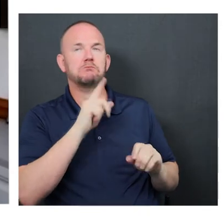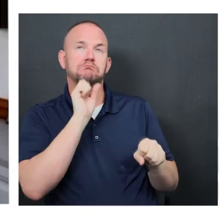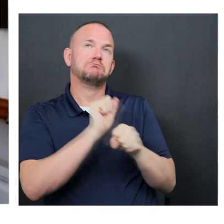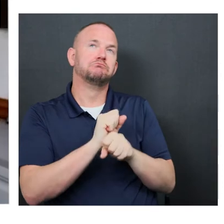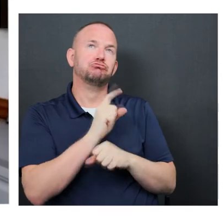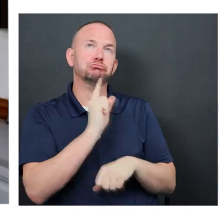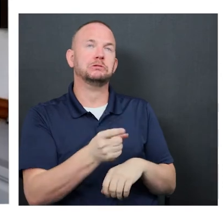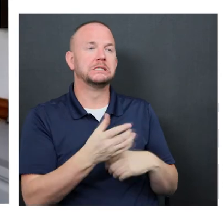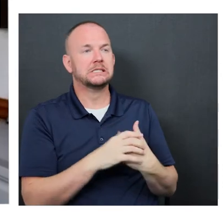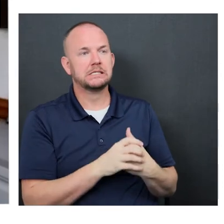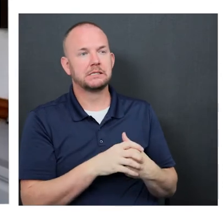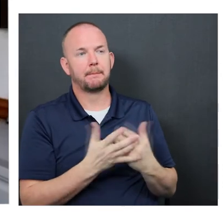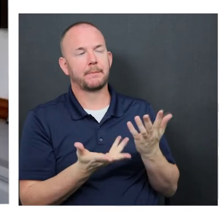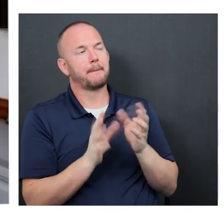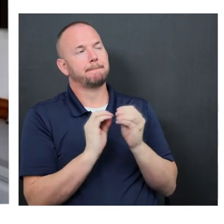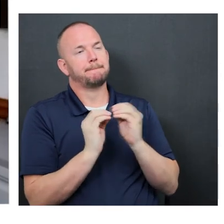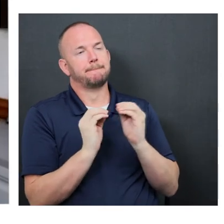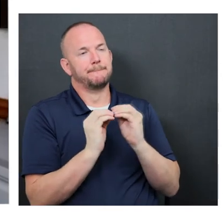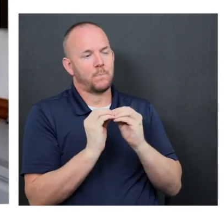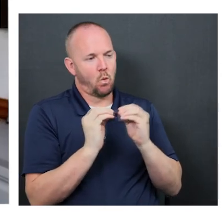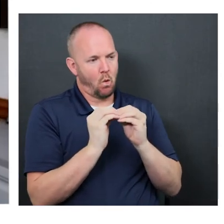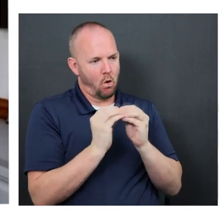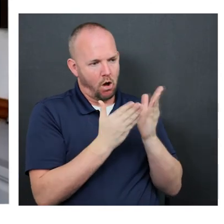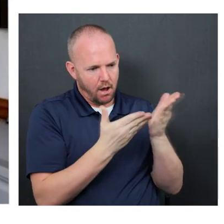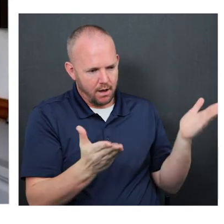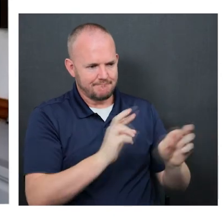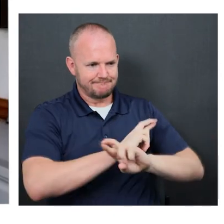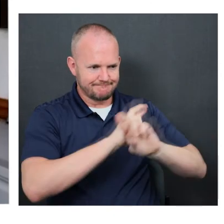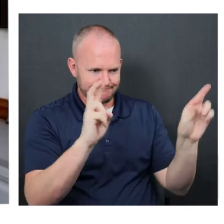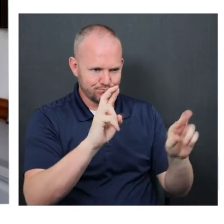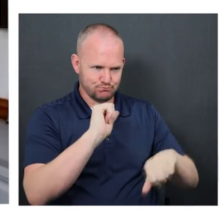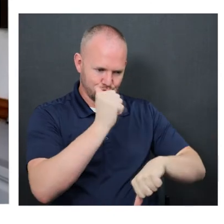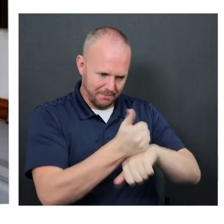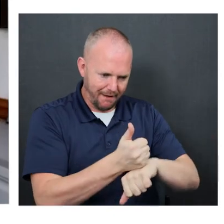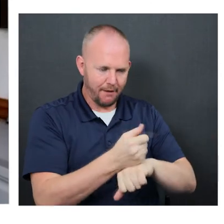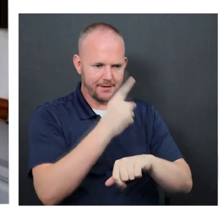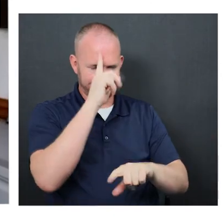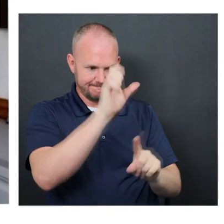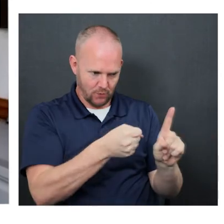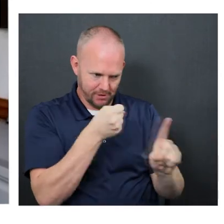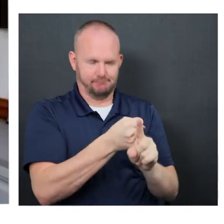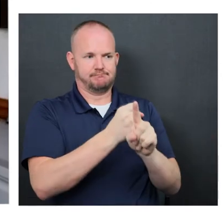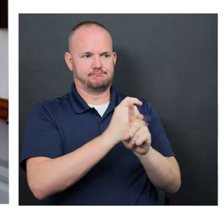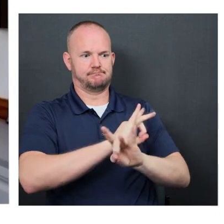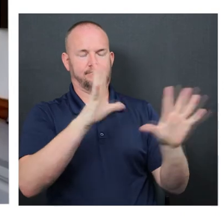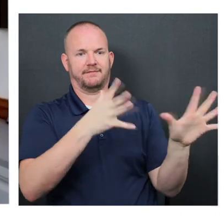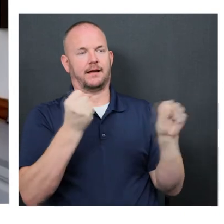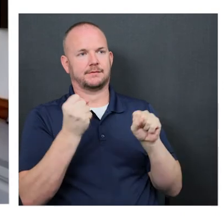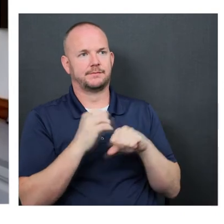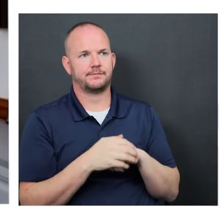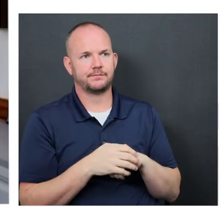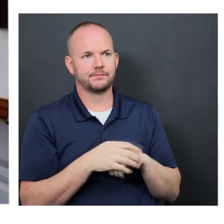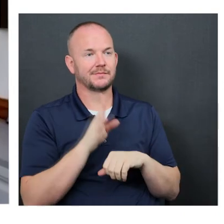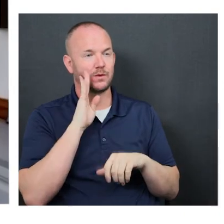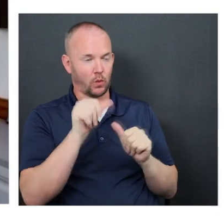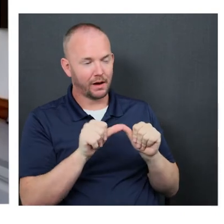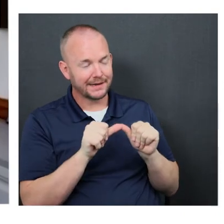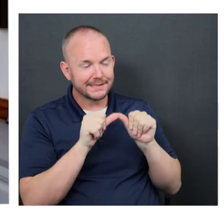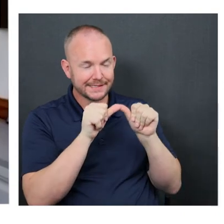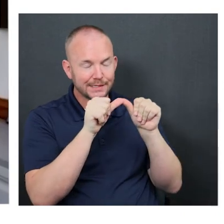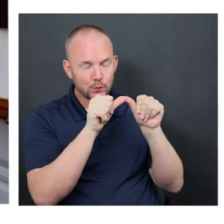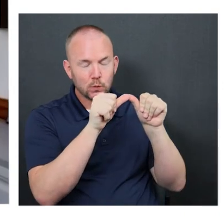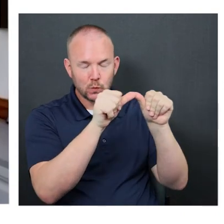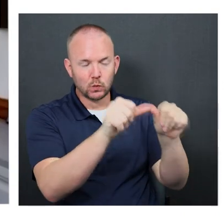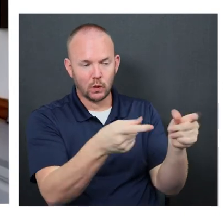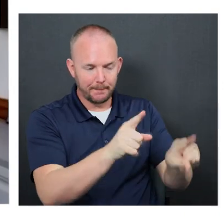never, we will be much more prepared for anything like this that comes again. And chances are, it will continue to